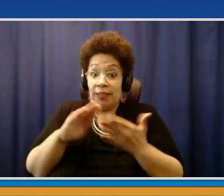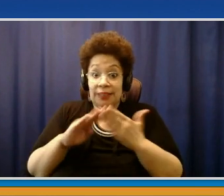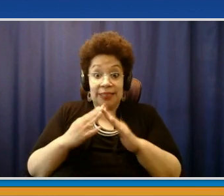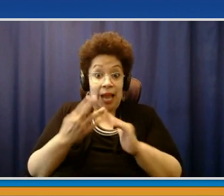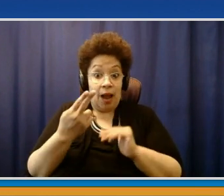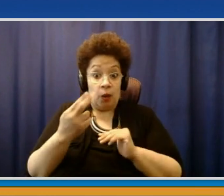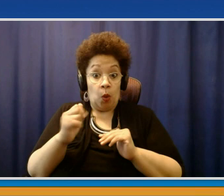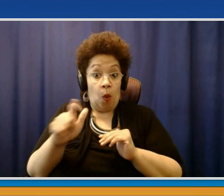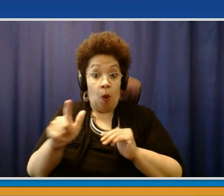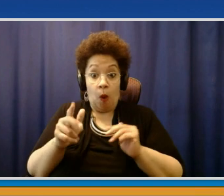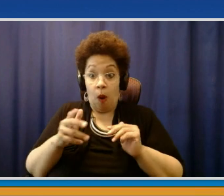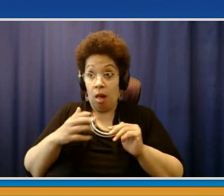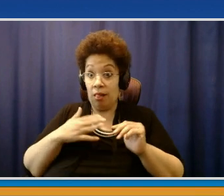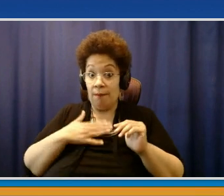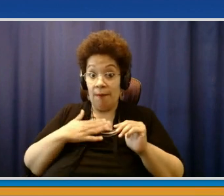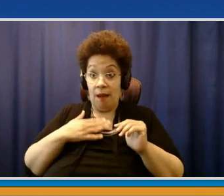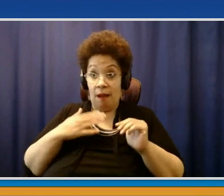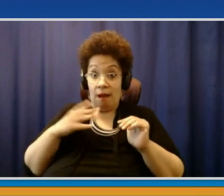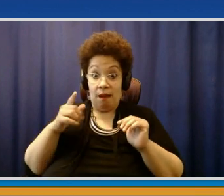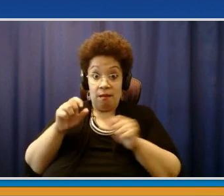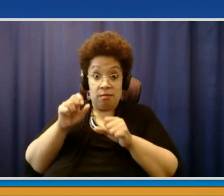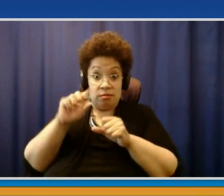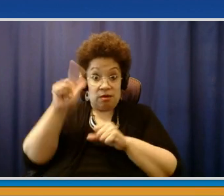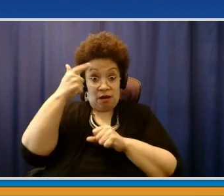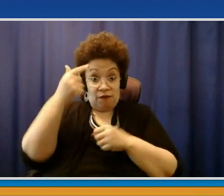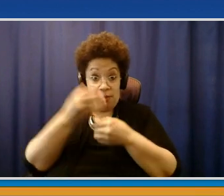things I wanted to mention is we worked with